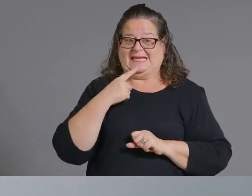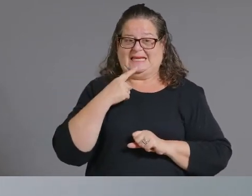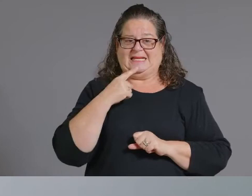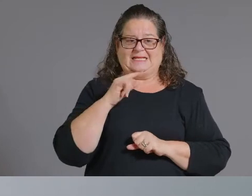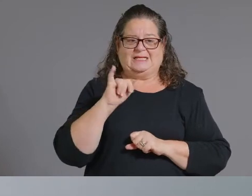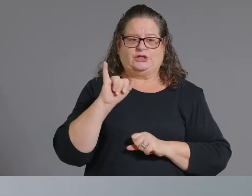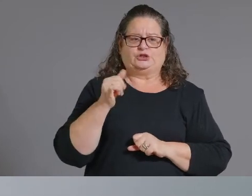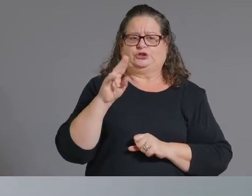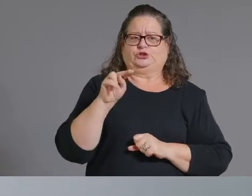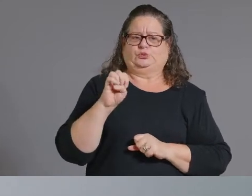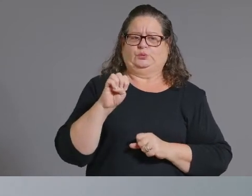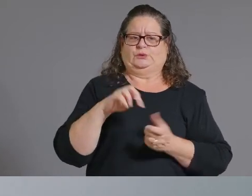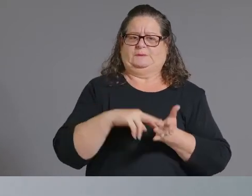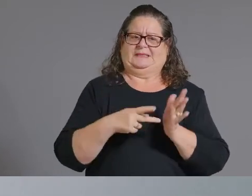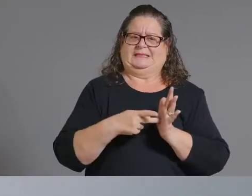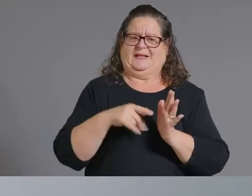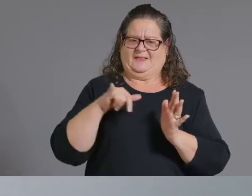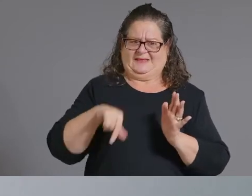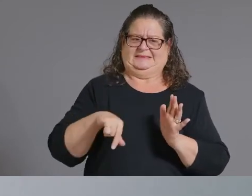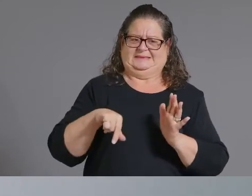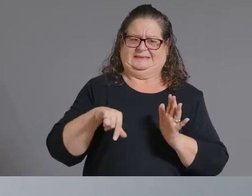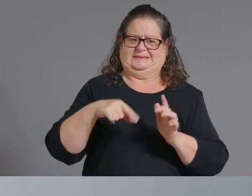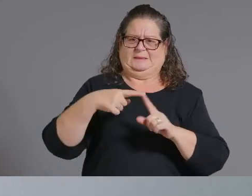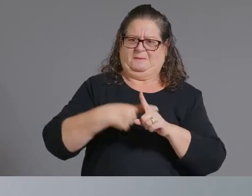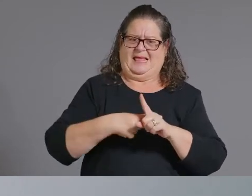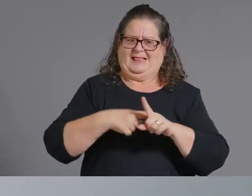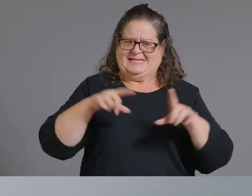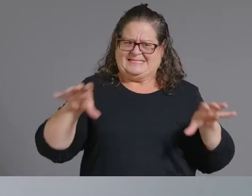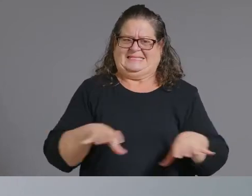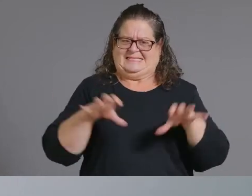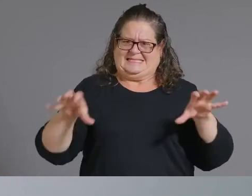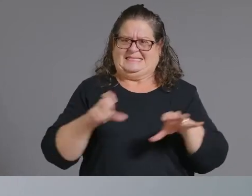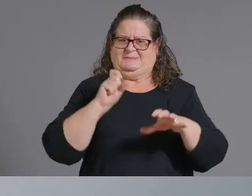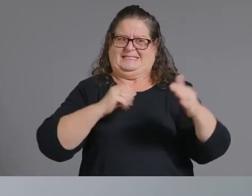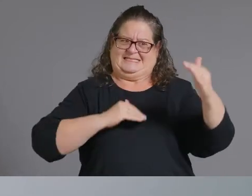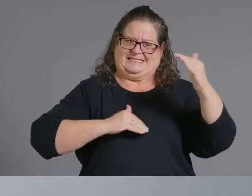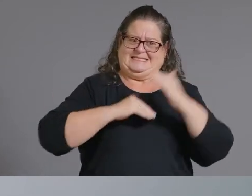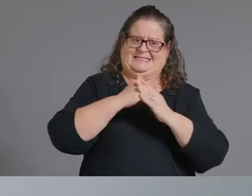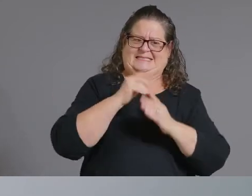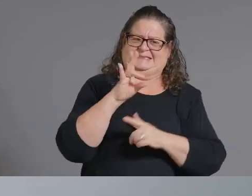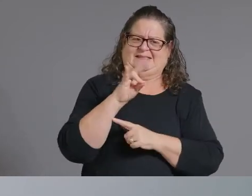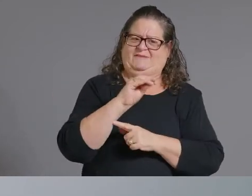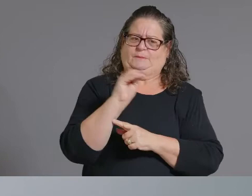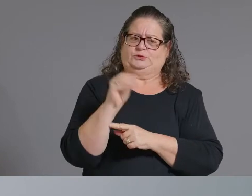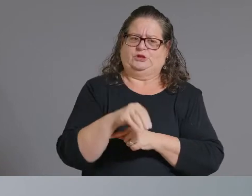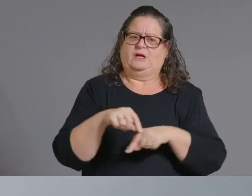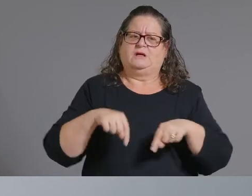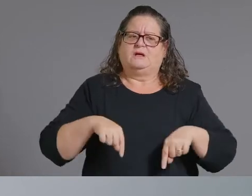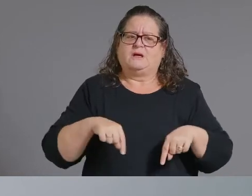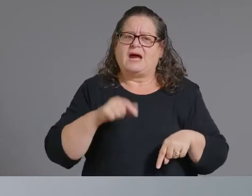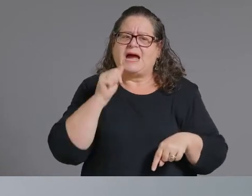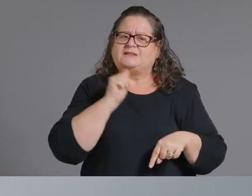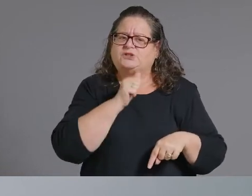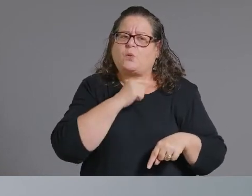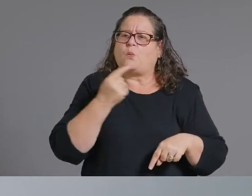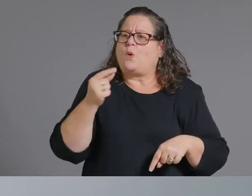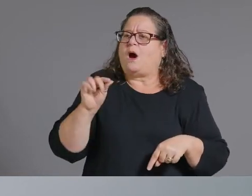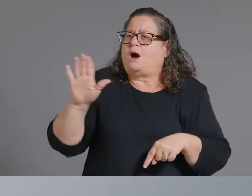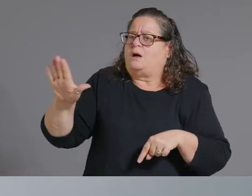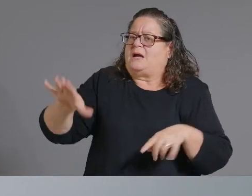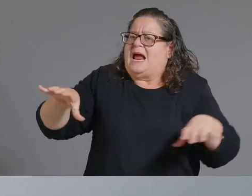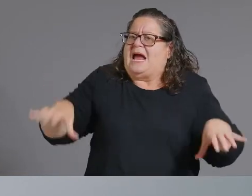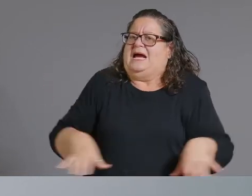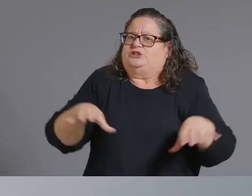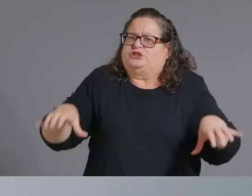to reach this 70 so does arizona have any action plan um for the next month in terms of getting from